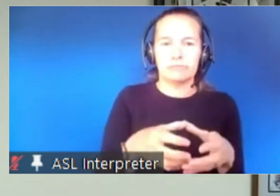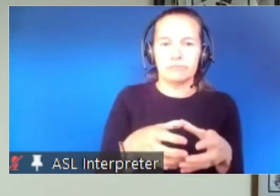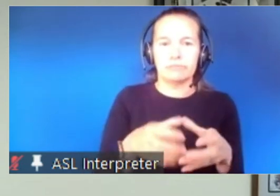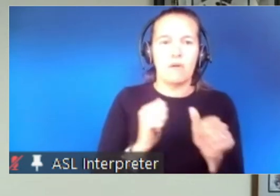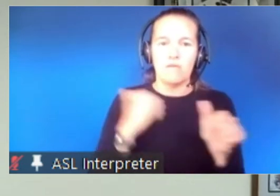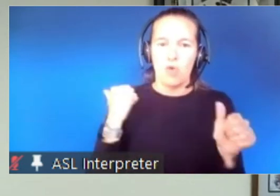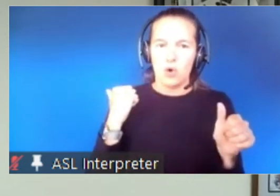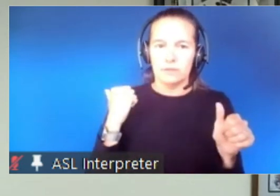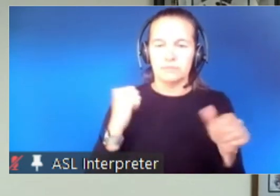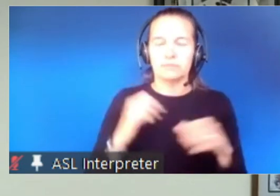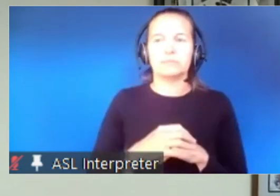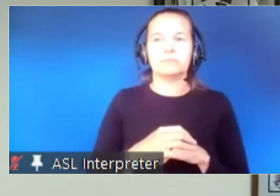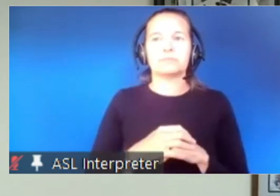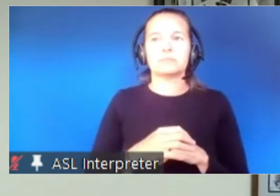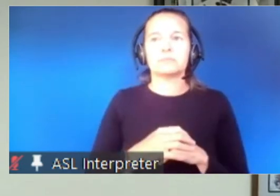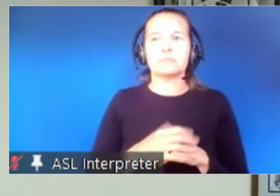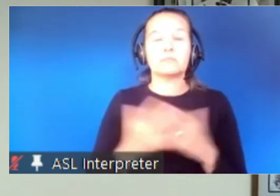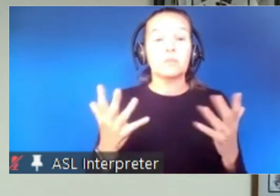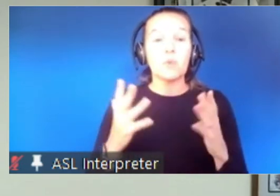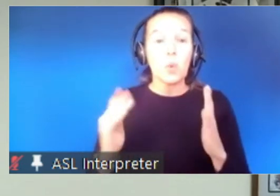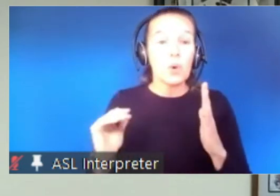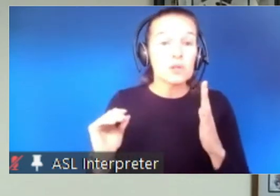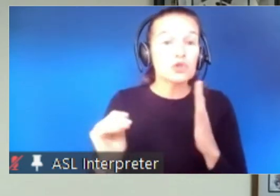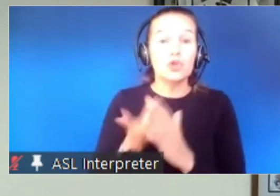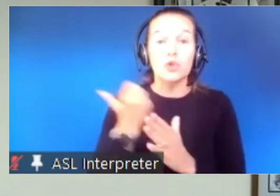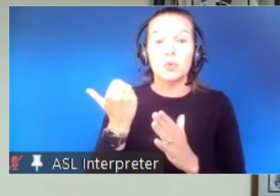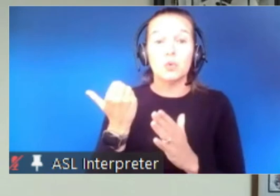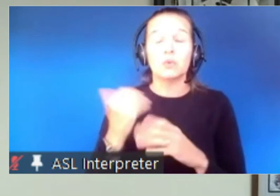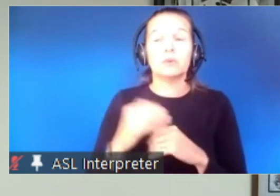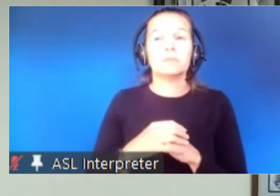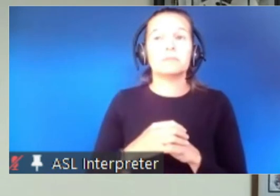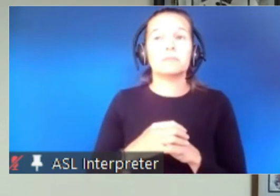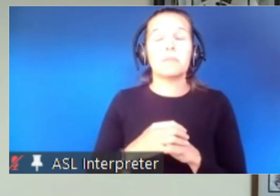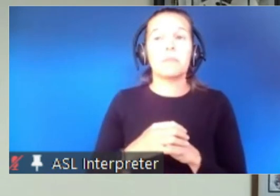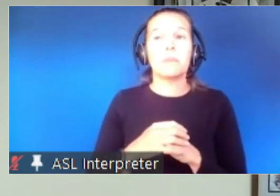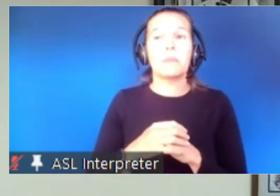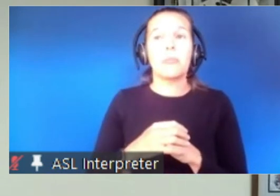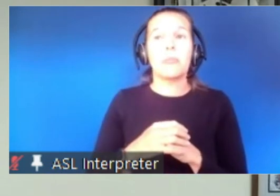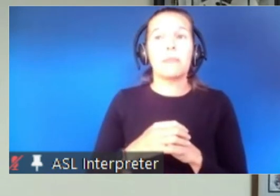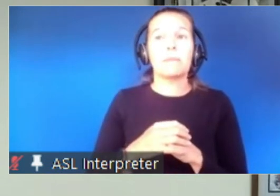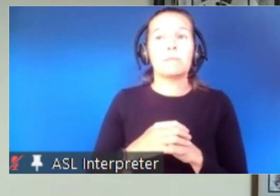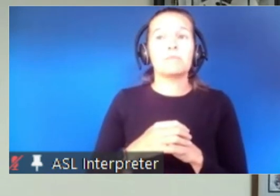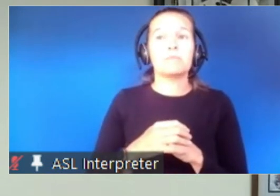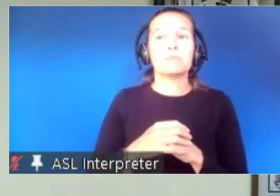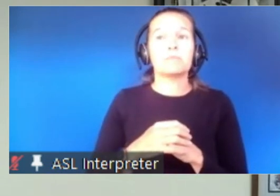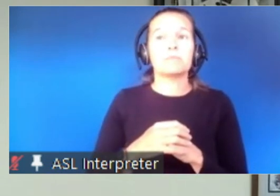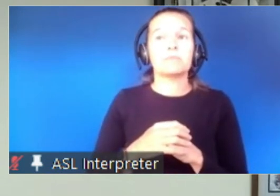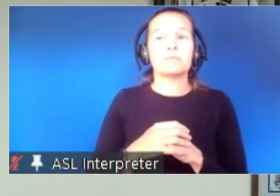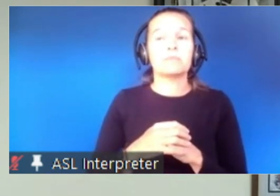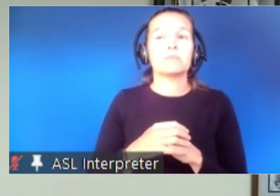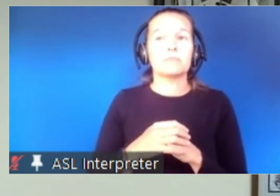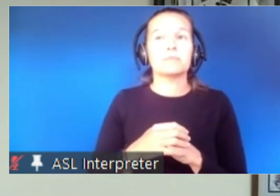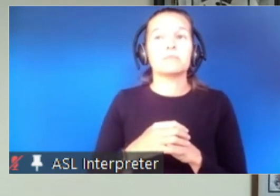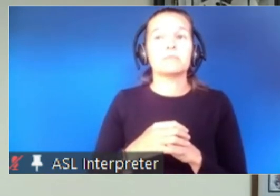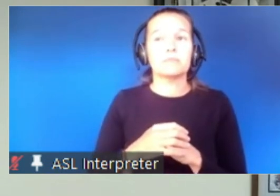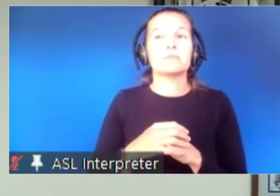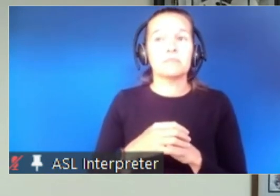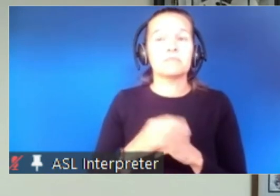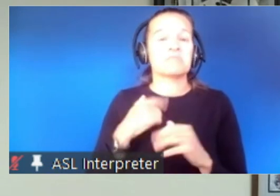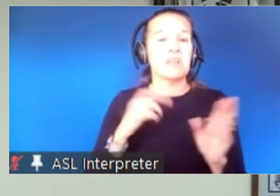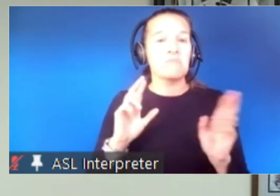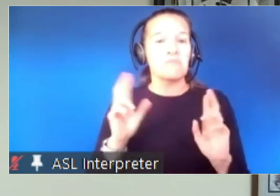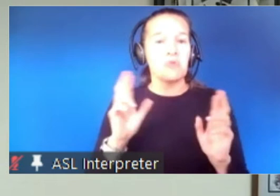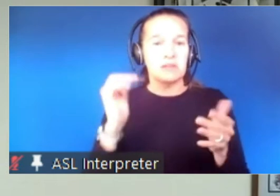what is new at this point to notice as i go through the next uh set of um of